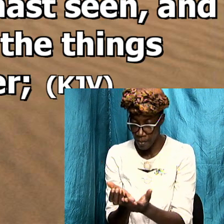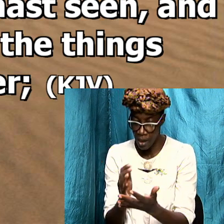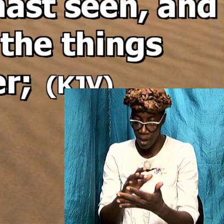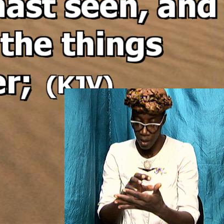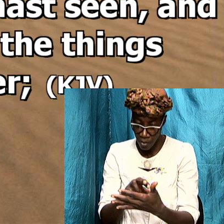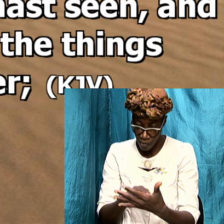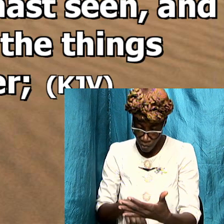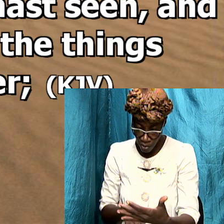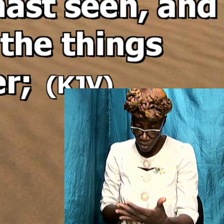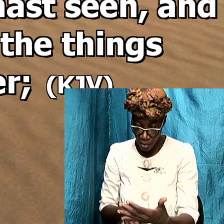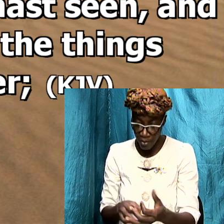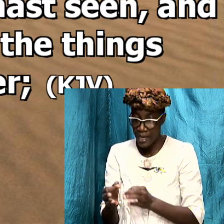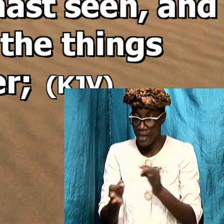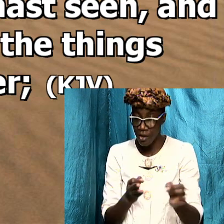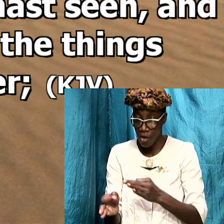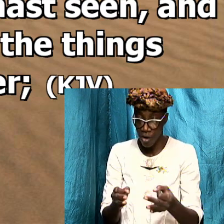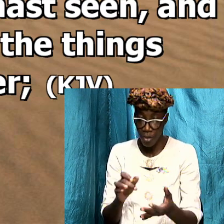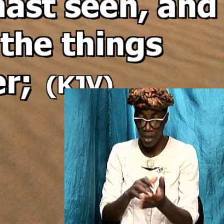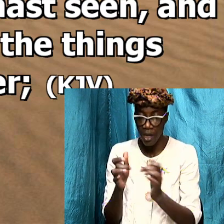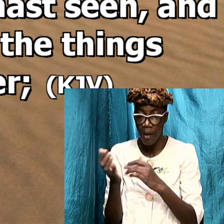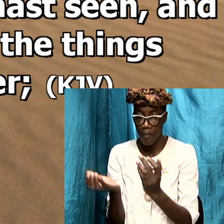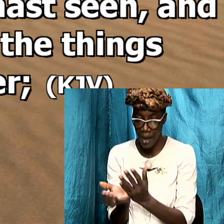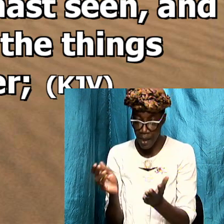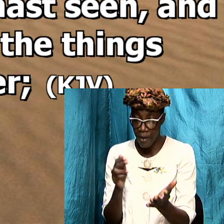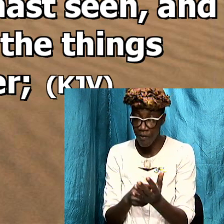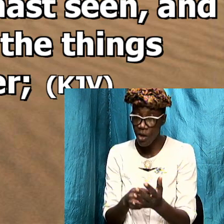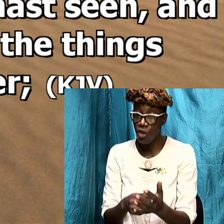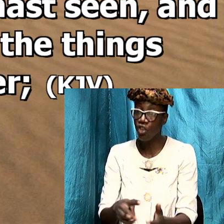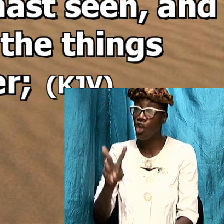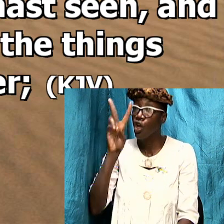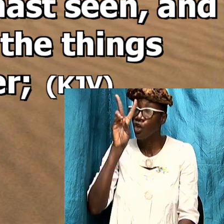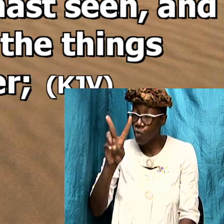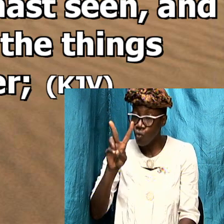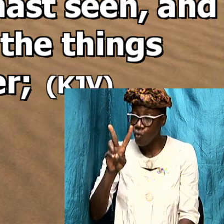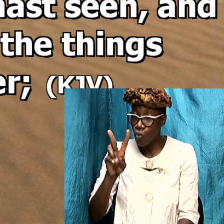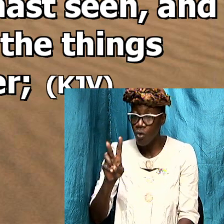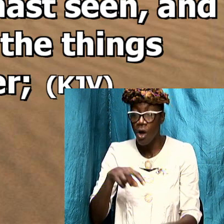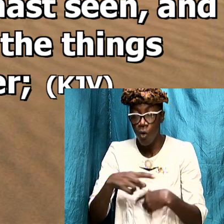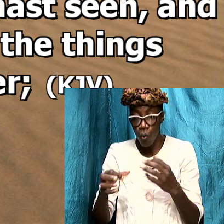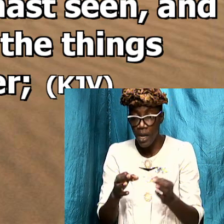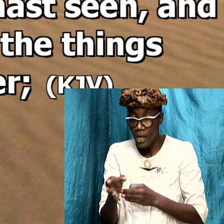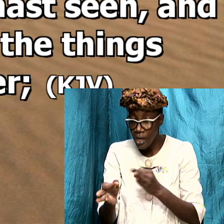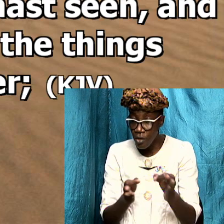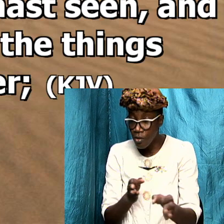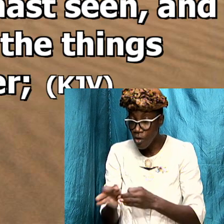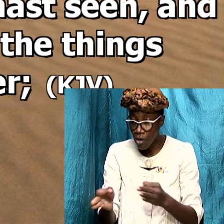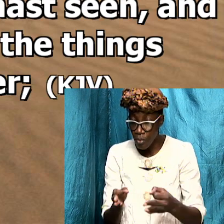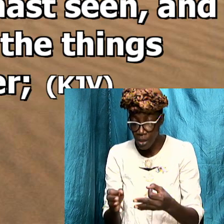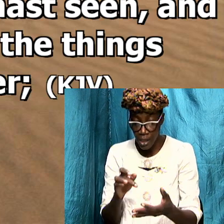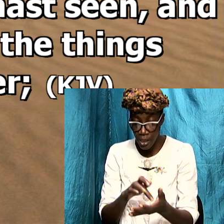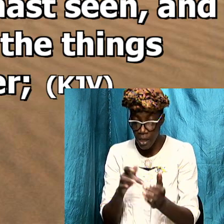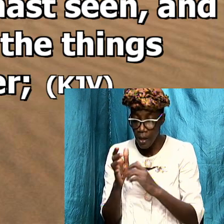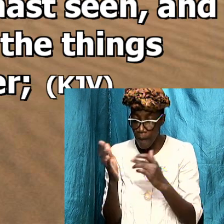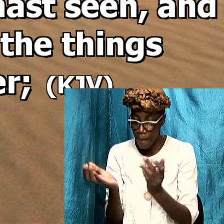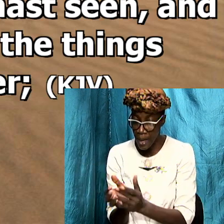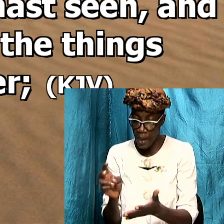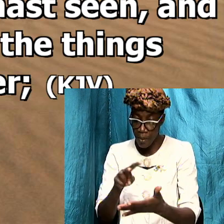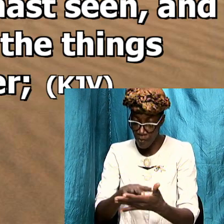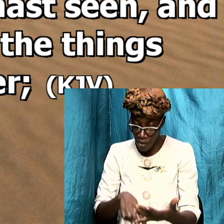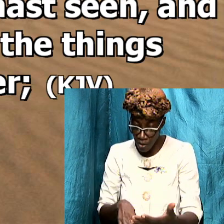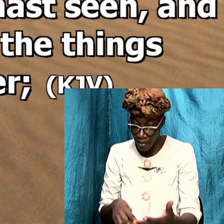two when interpreting scripture one takes the literal